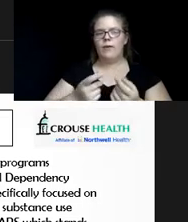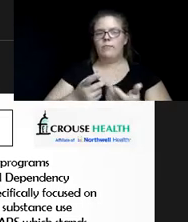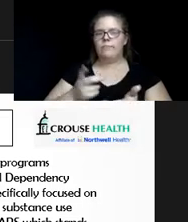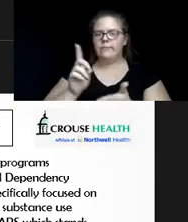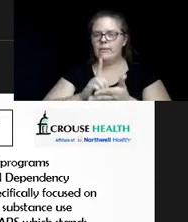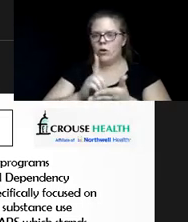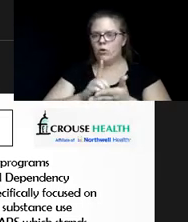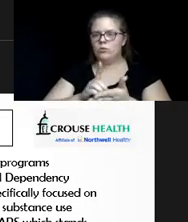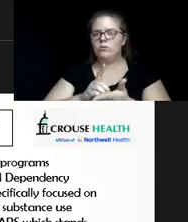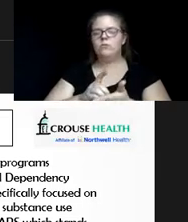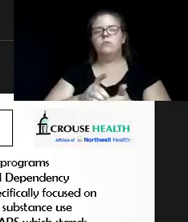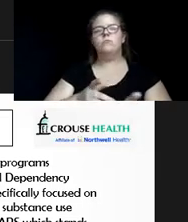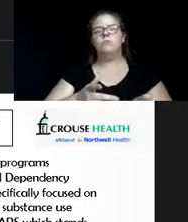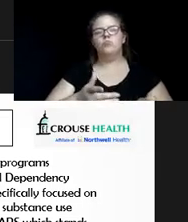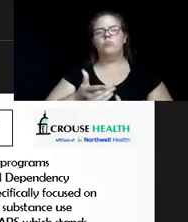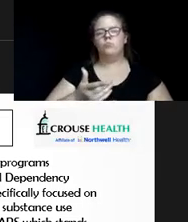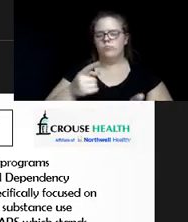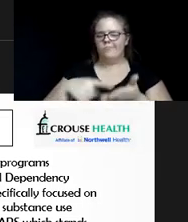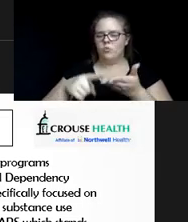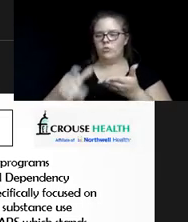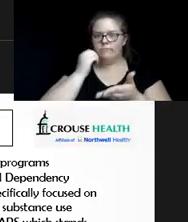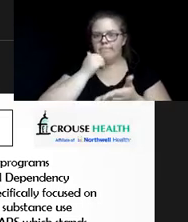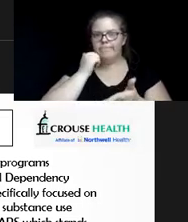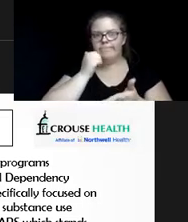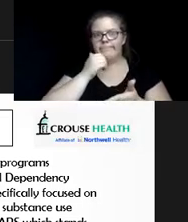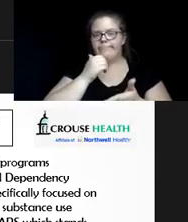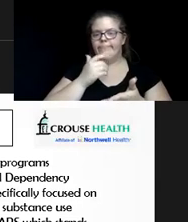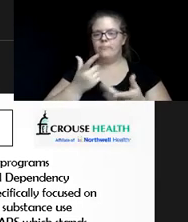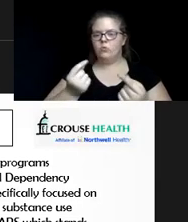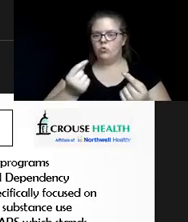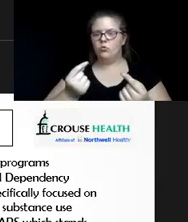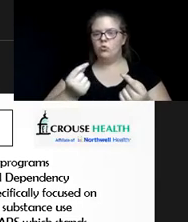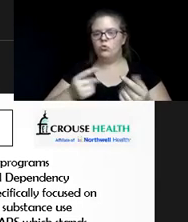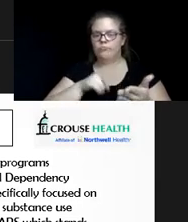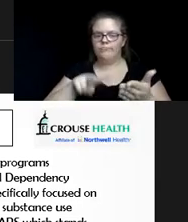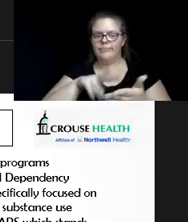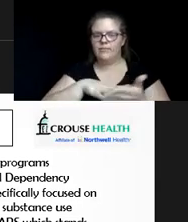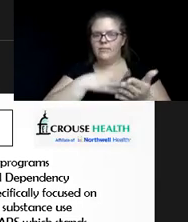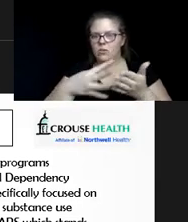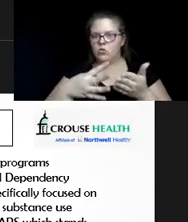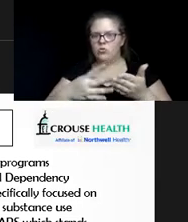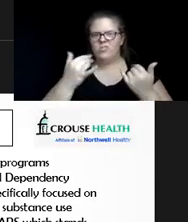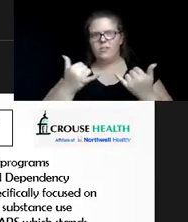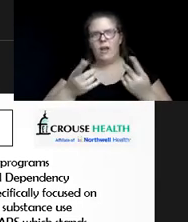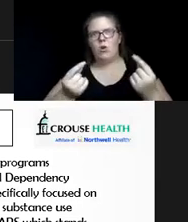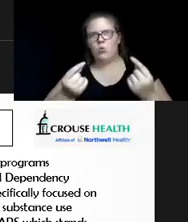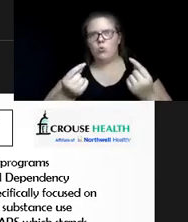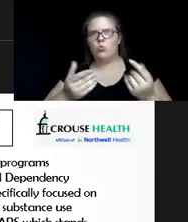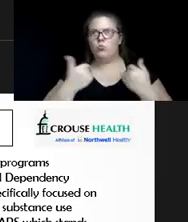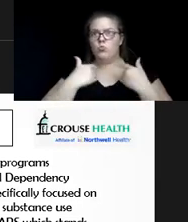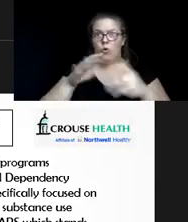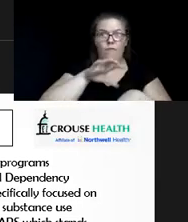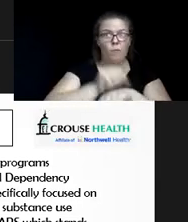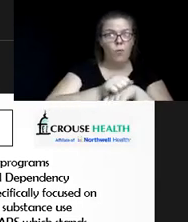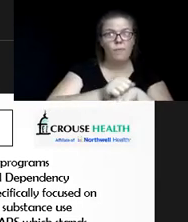not missing anything. Check your day-to-day, check your schedule to see what you need to do for that day. Do you have any appointment